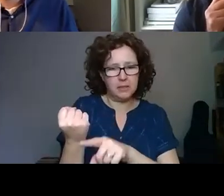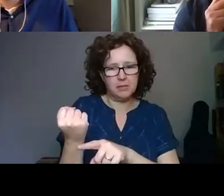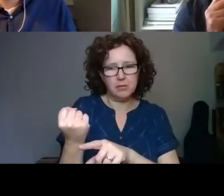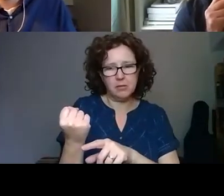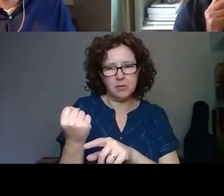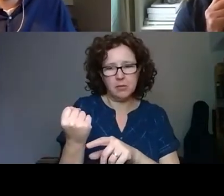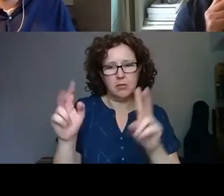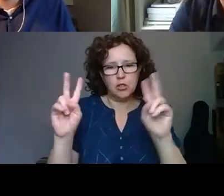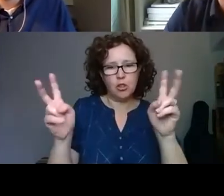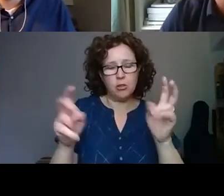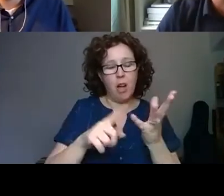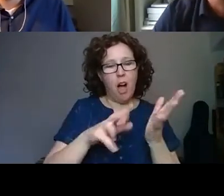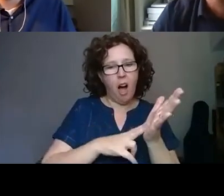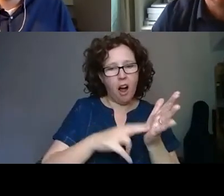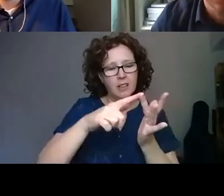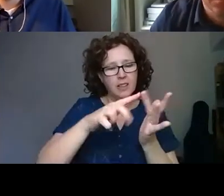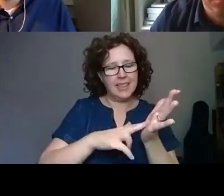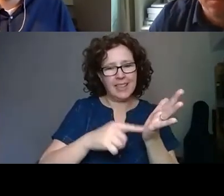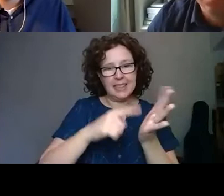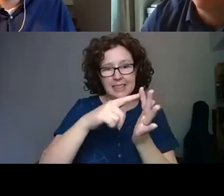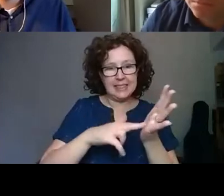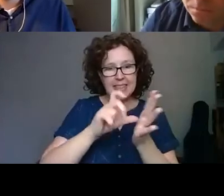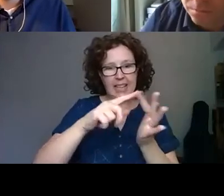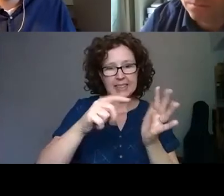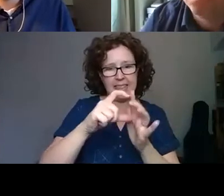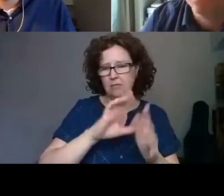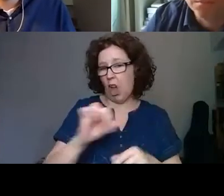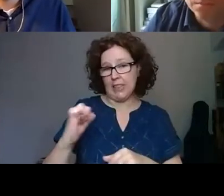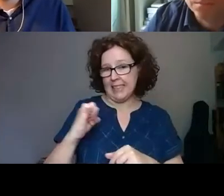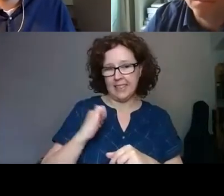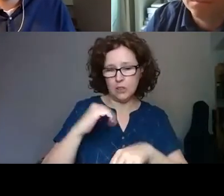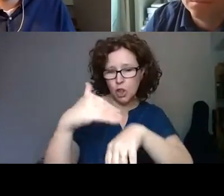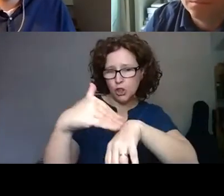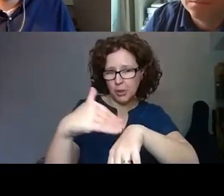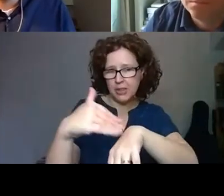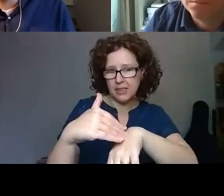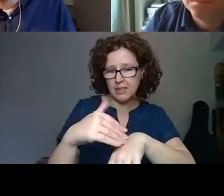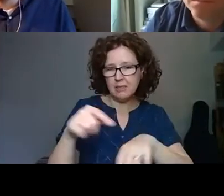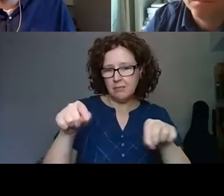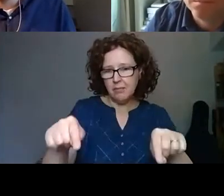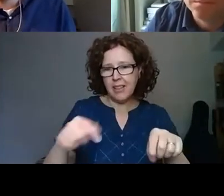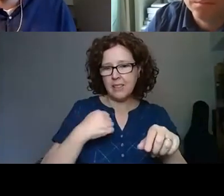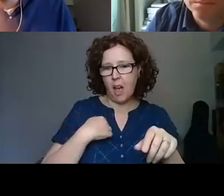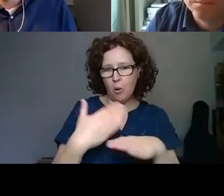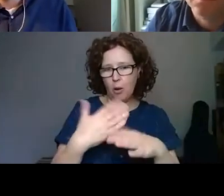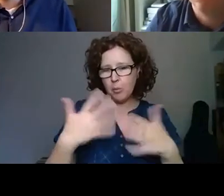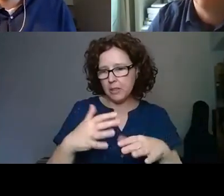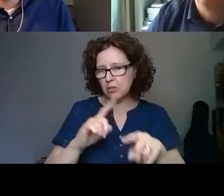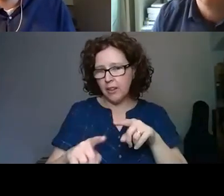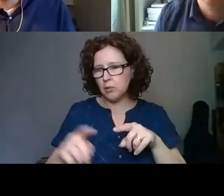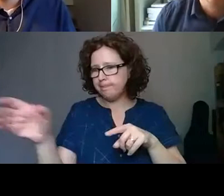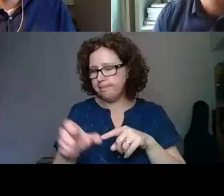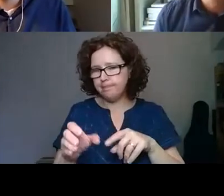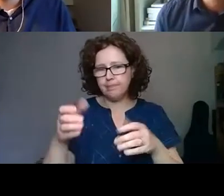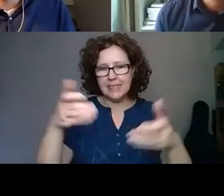called unintended consequences, which is an example of work that we've been doing. In bringing together like scientists,